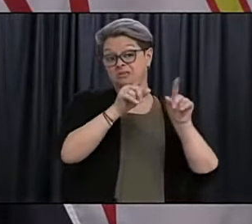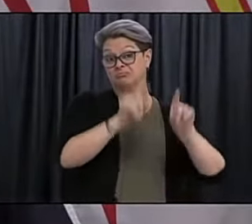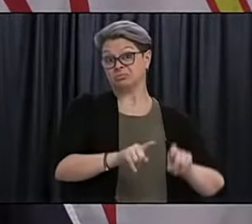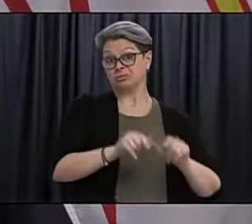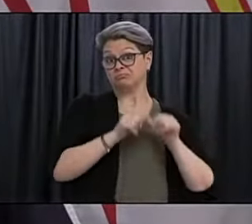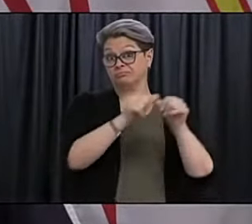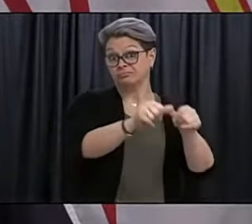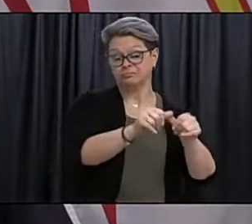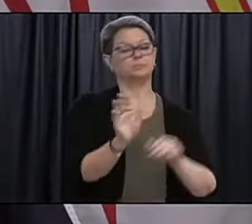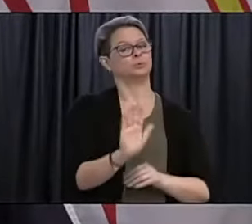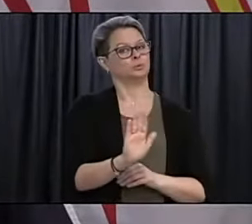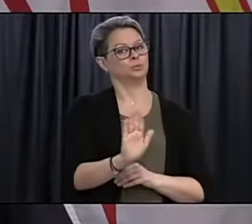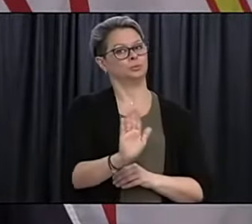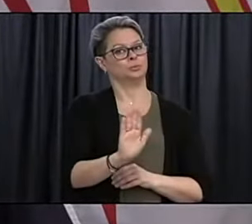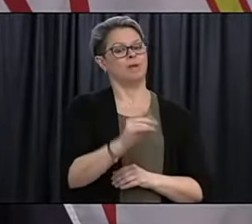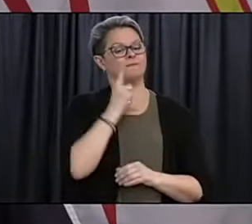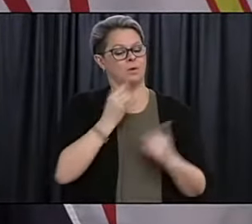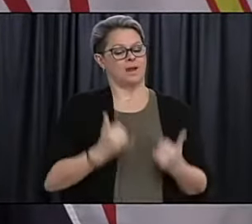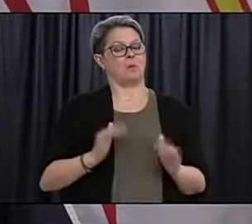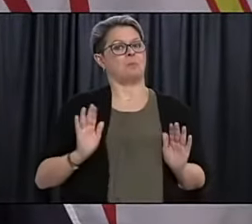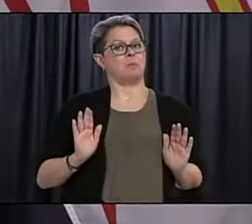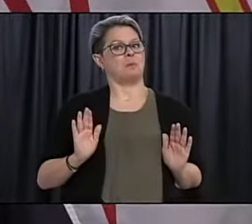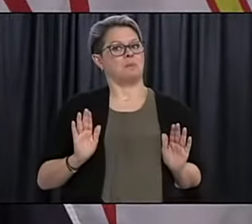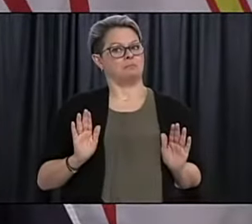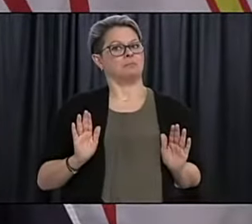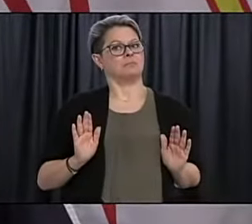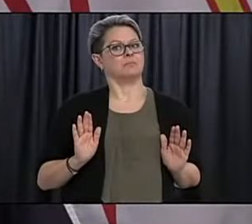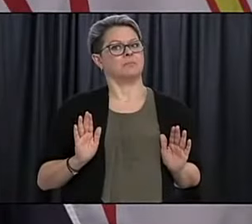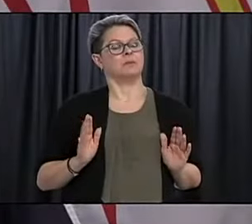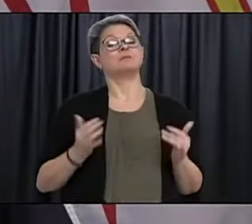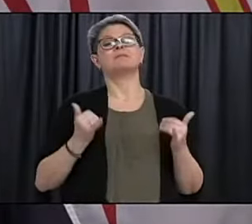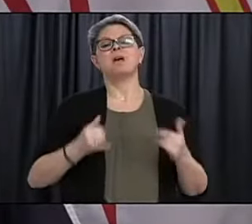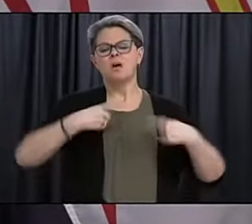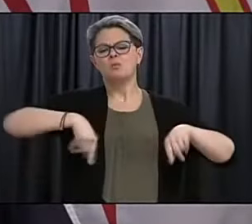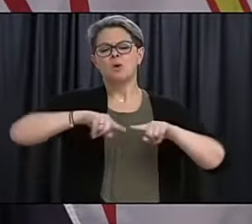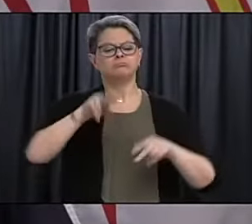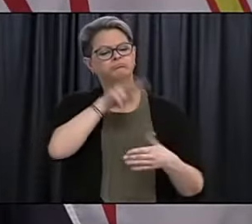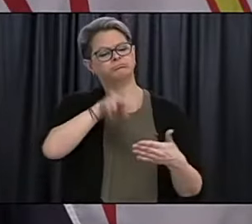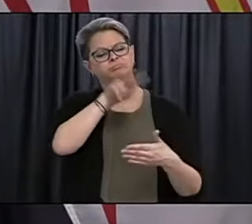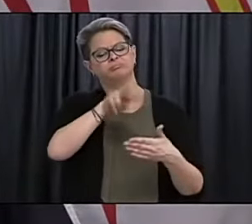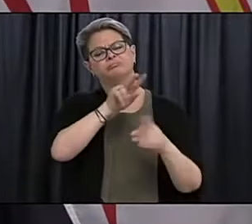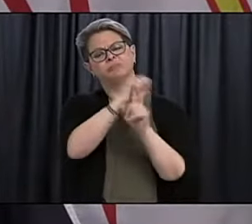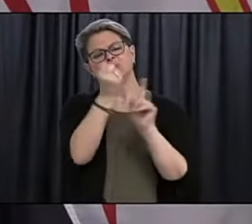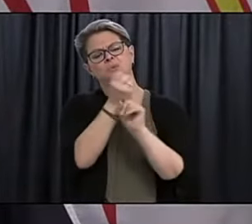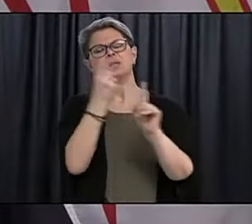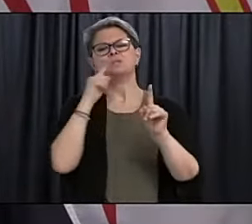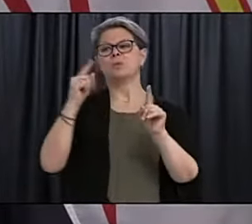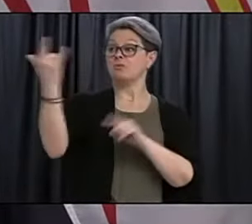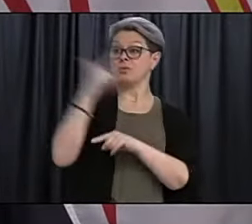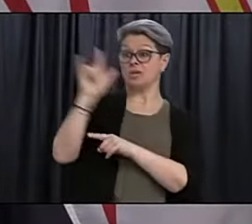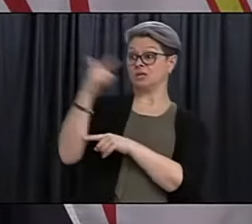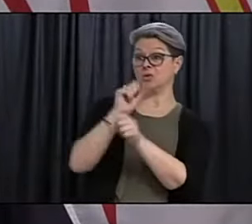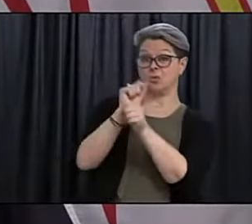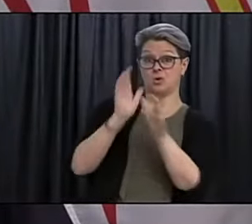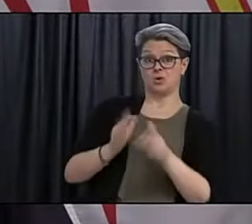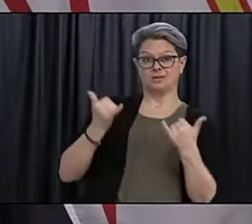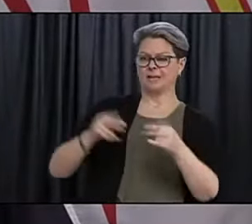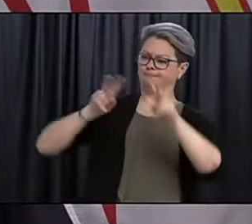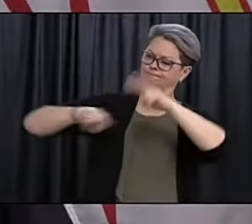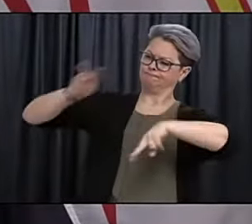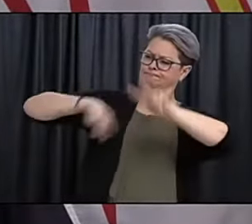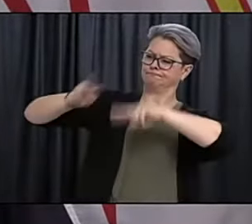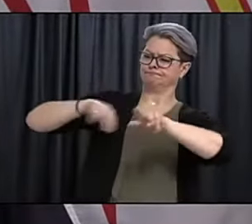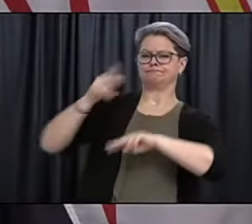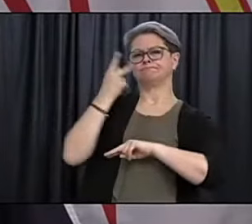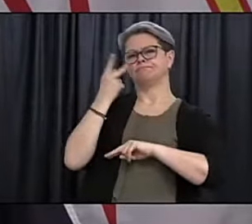you know, we are looking at the situation for rotational workers and how we need to approach that in